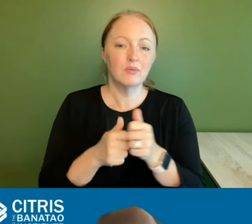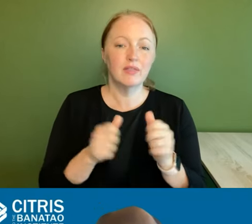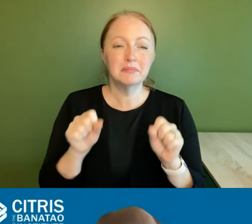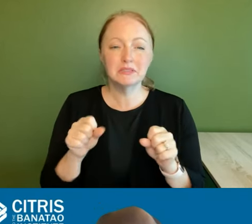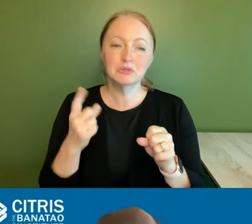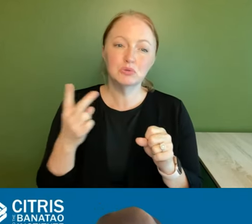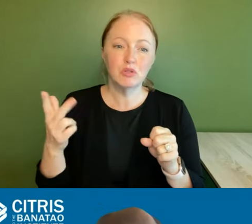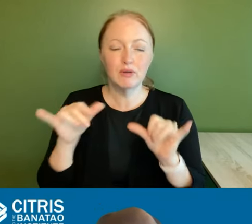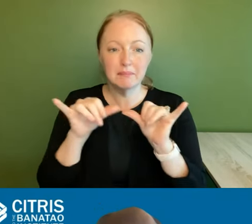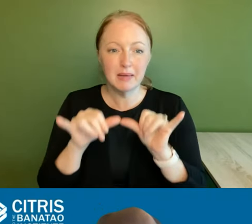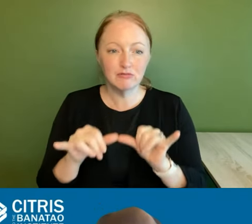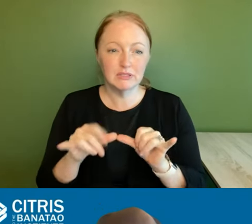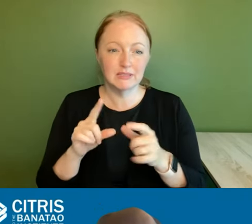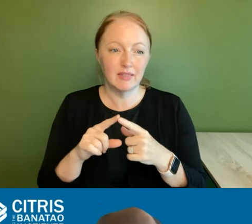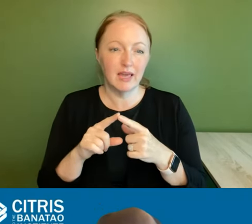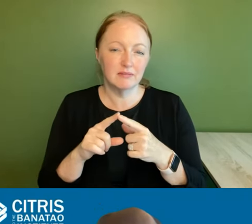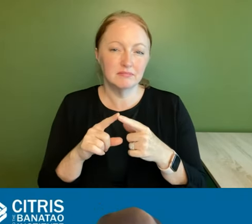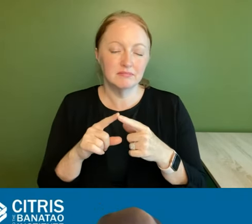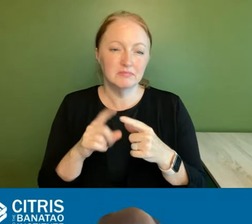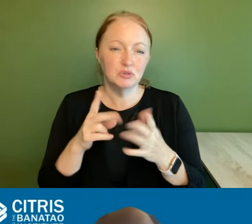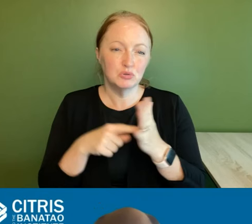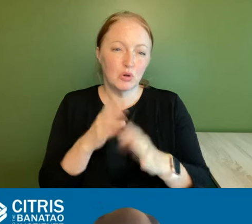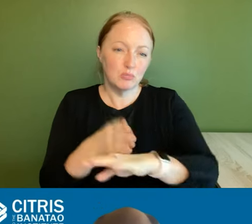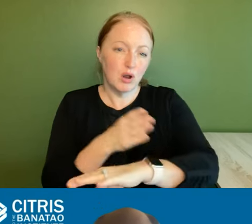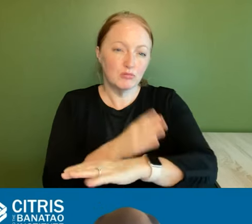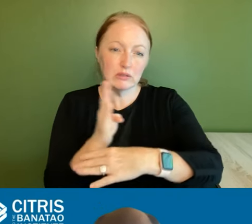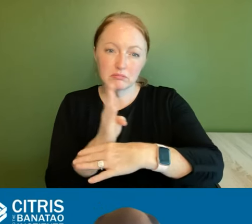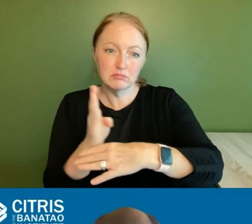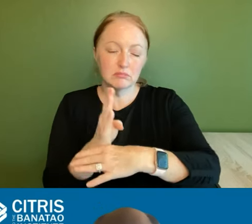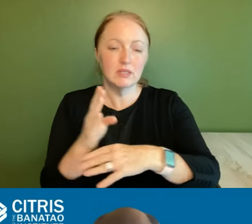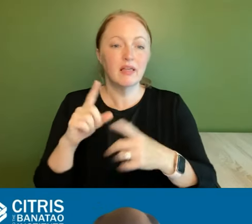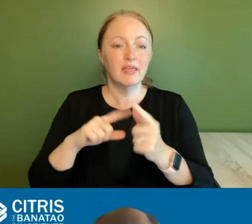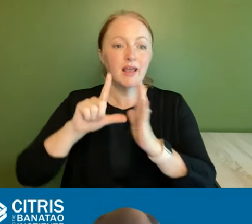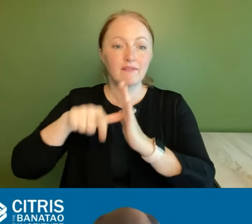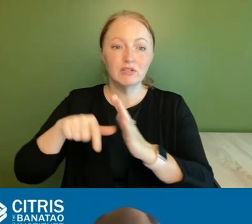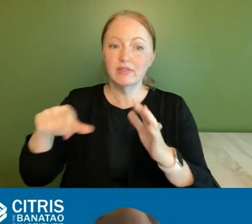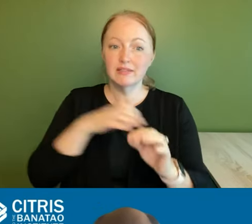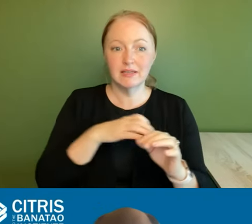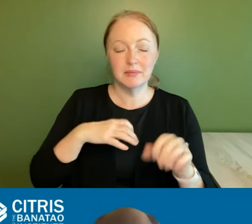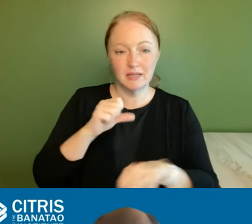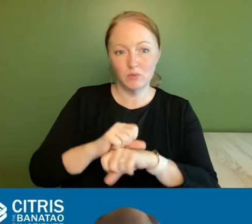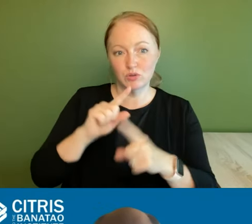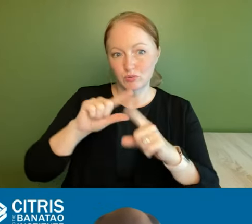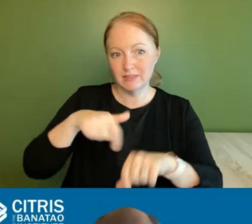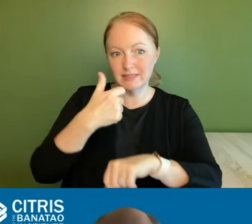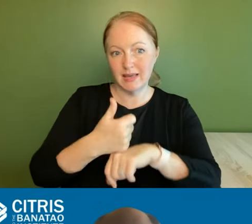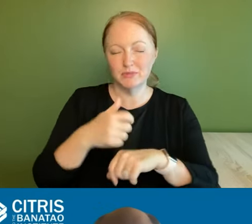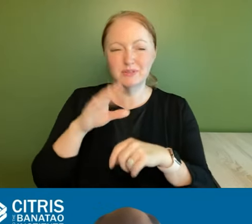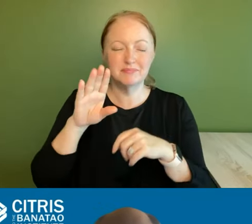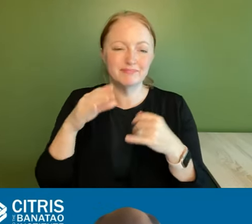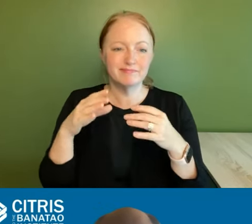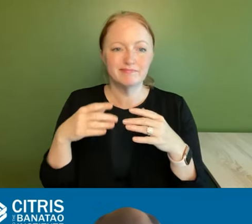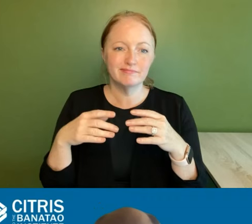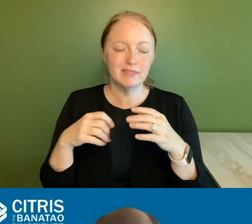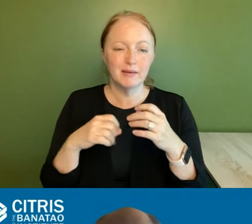two to three metrics that could serve as the progress indicators and eventually this committee could work towards establishing baseline data